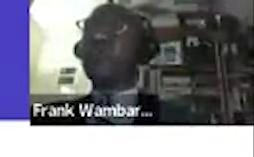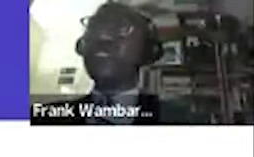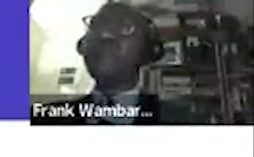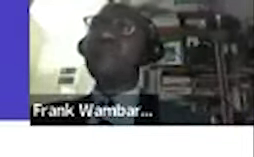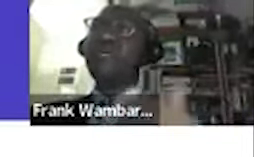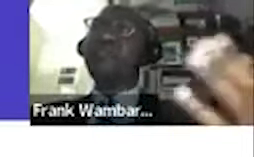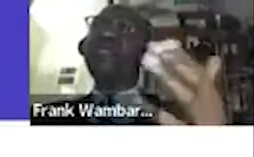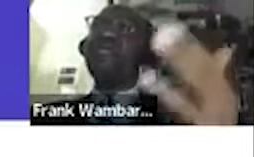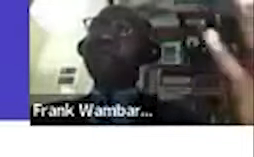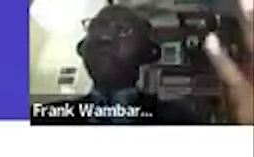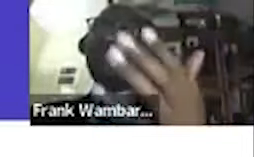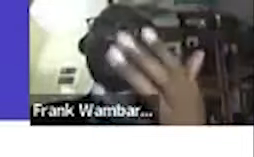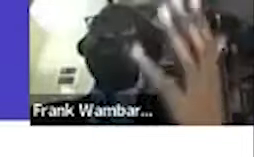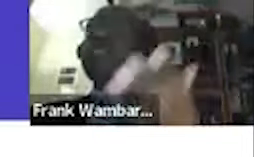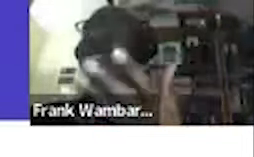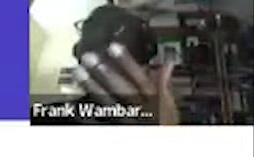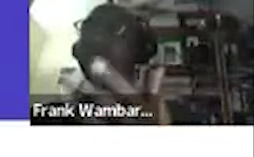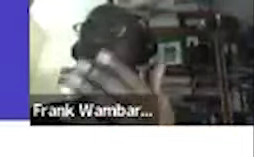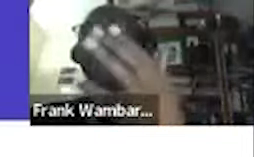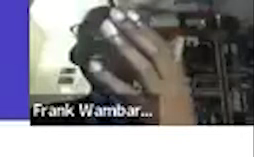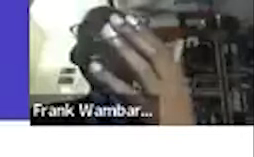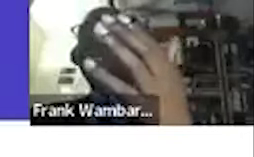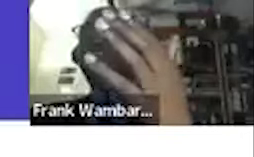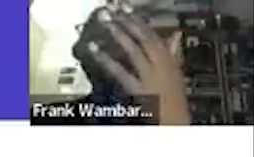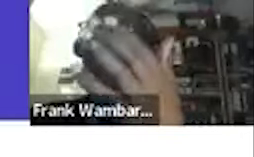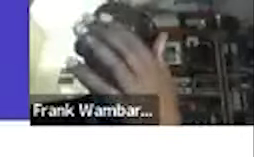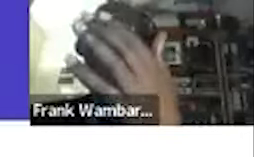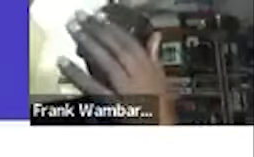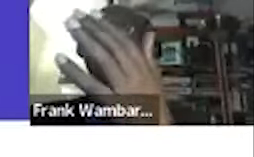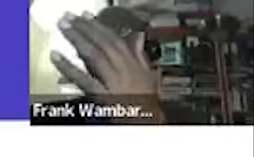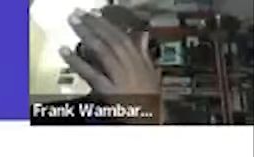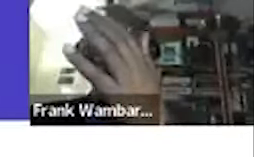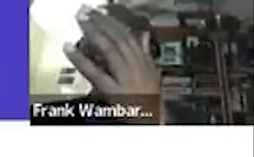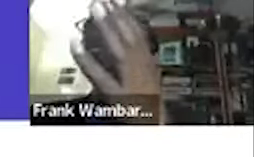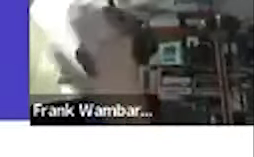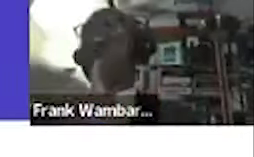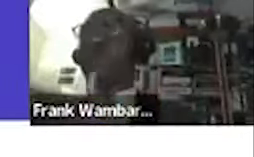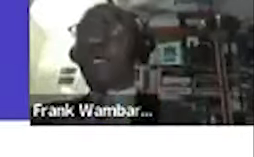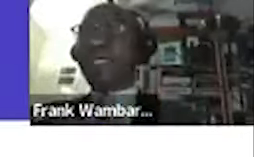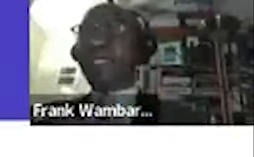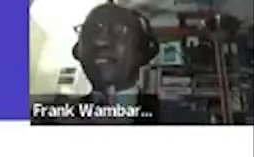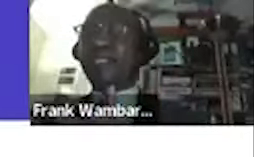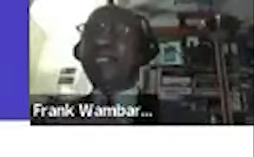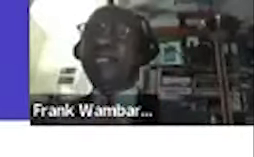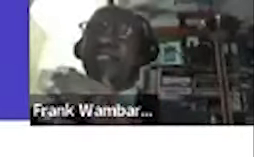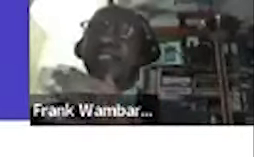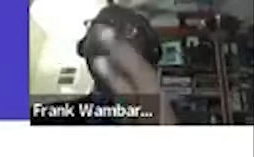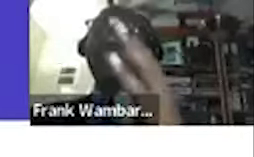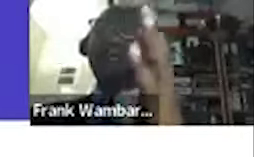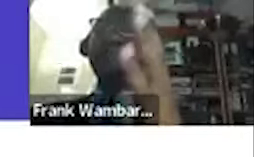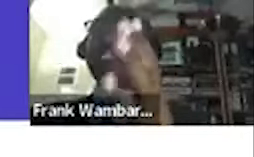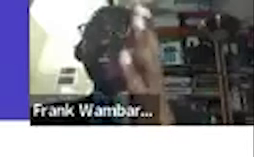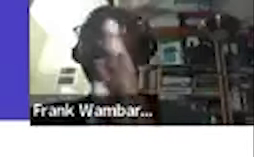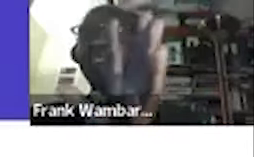and schools cross mainly between may i mean the uh june to august and